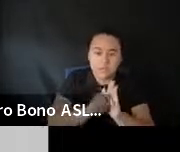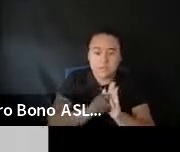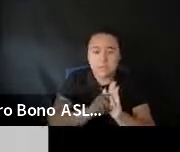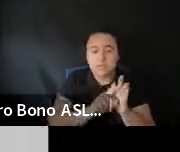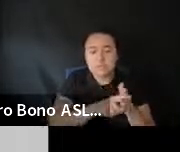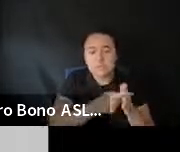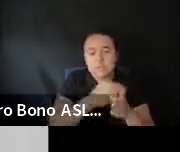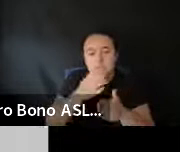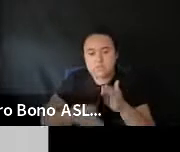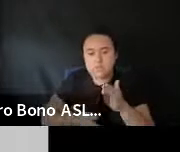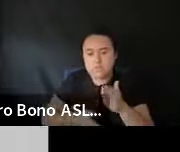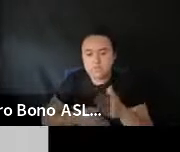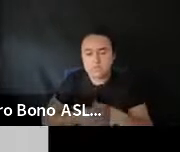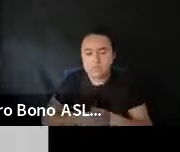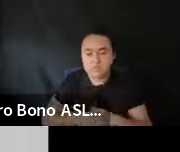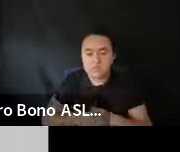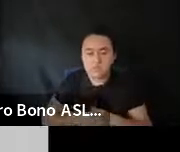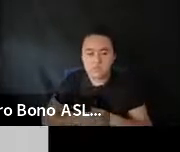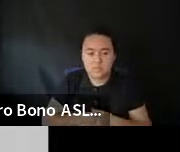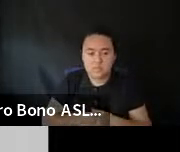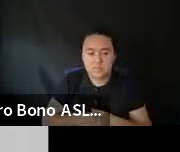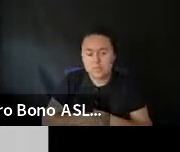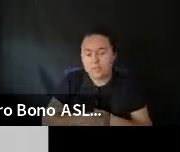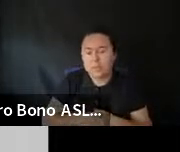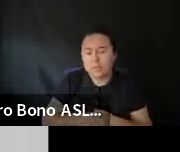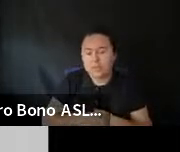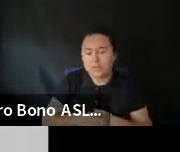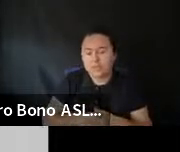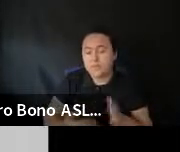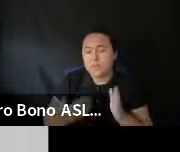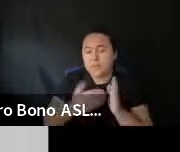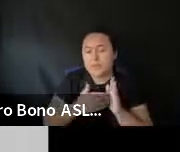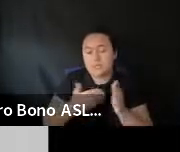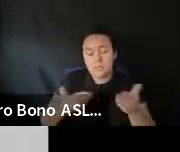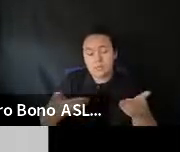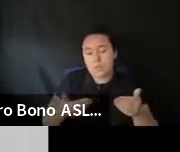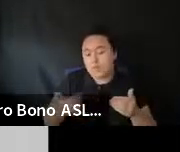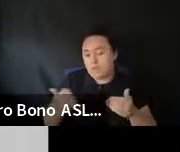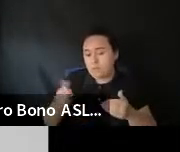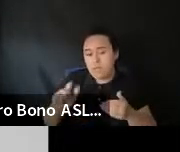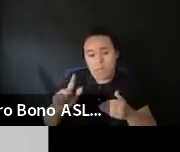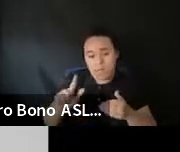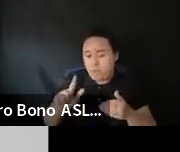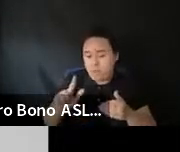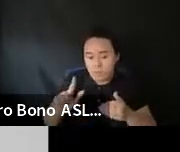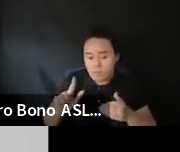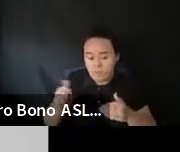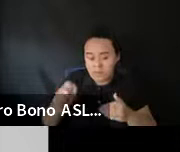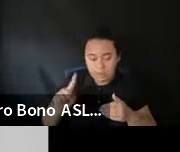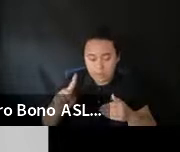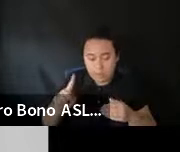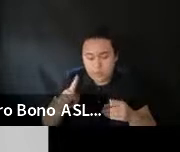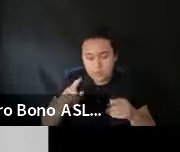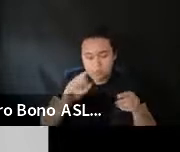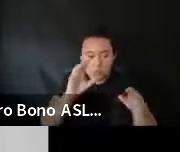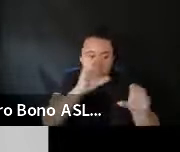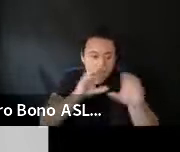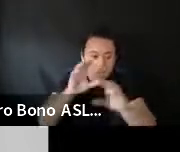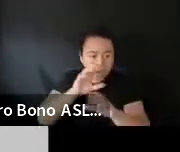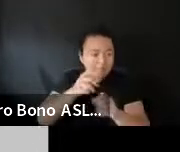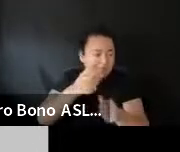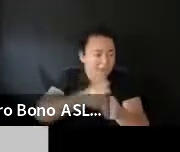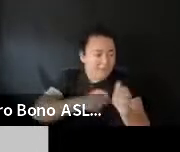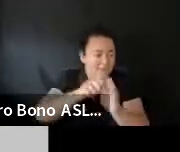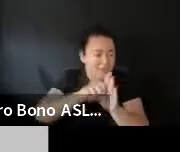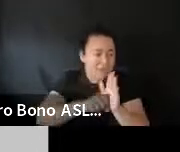finish. Uh. From when you receive that incentive. So again. I. I welcome everybody to shop around. But that's something that. Yeah. would recommend everybody to look